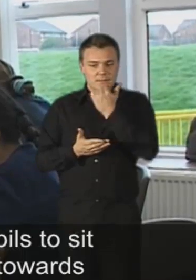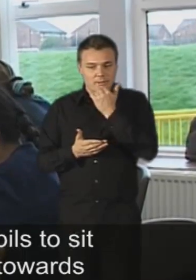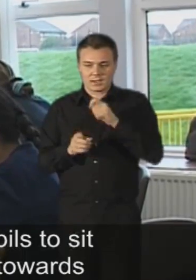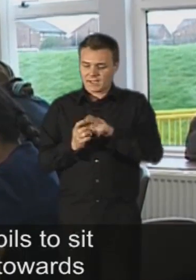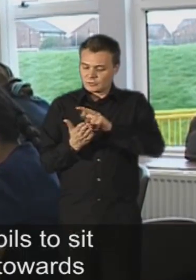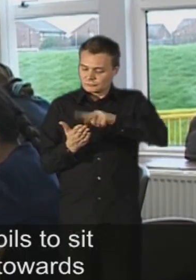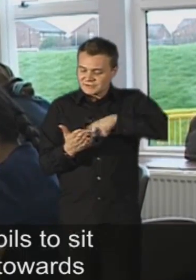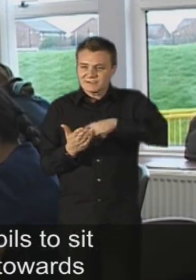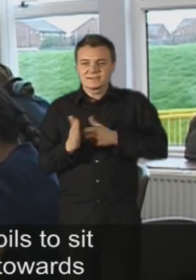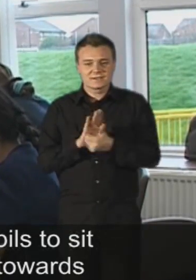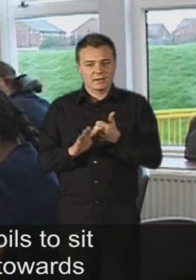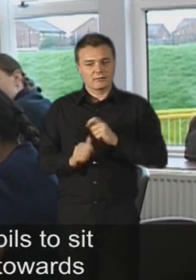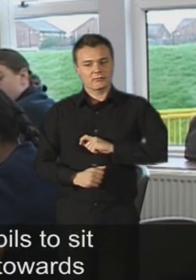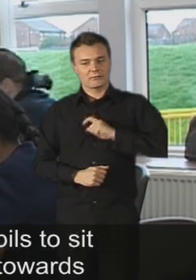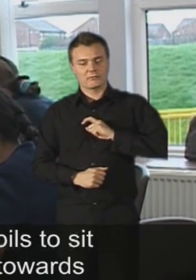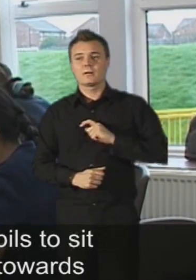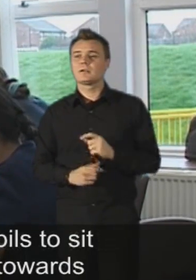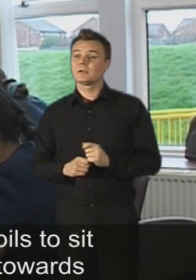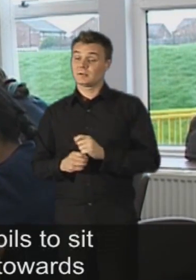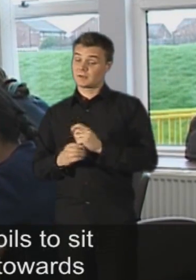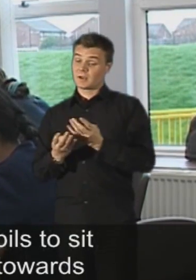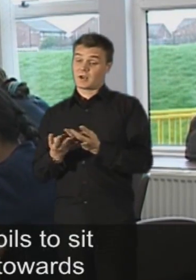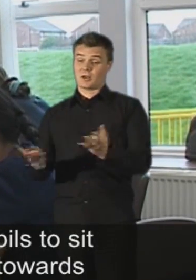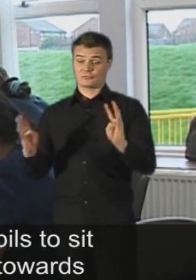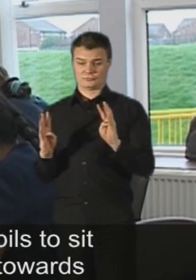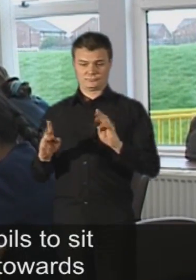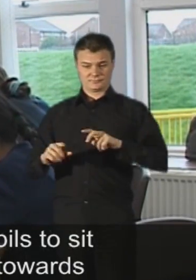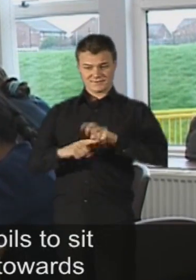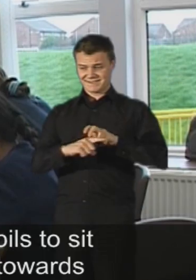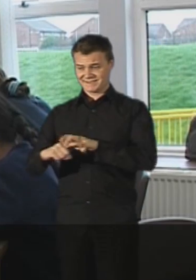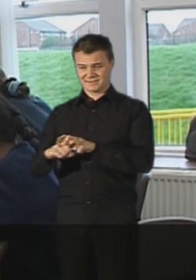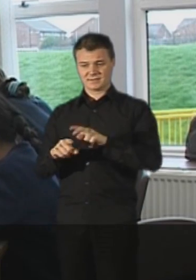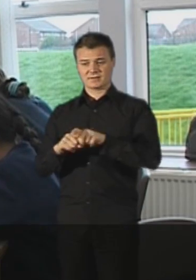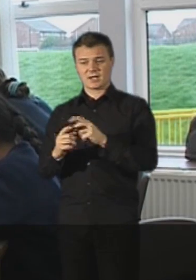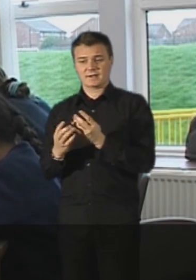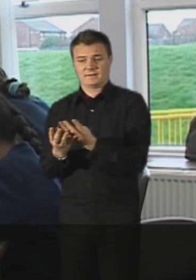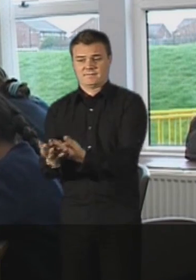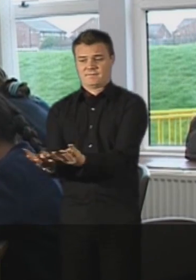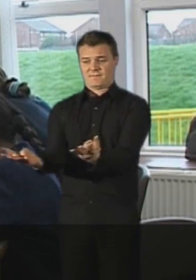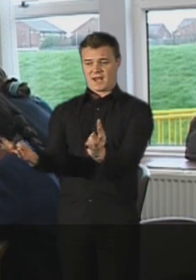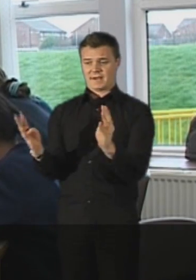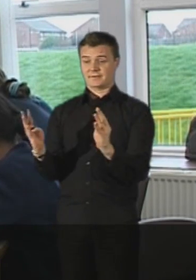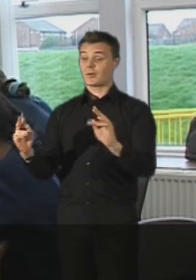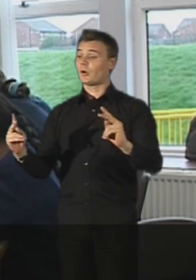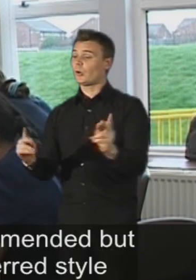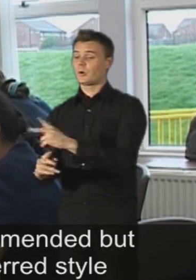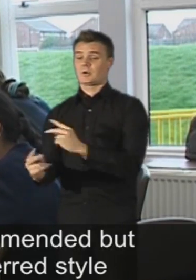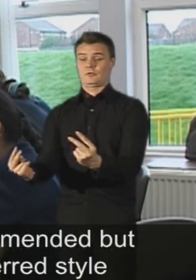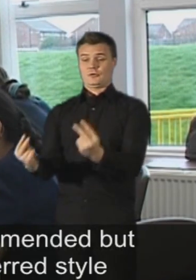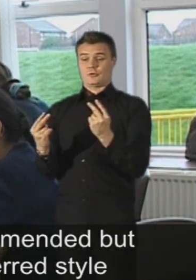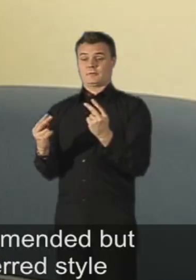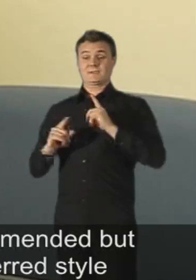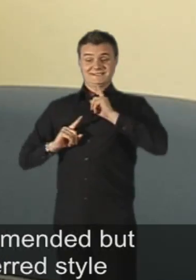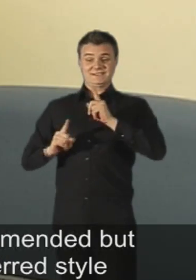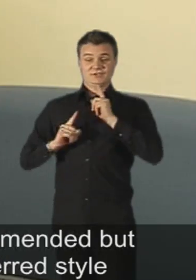Many classrooms are laid out for pupils to sit in a semi-circular fan shape looking towards the teacher and whiteboard. It's an